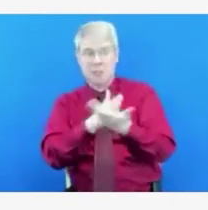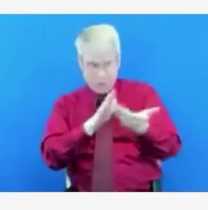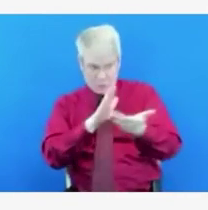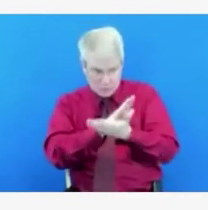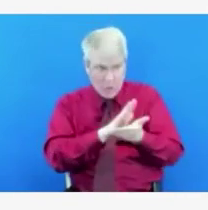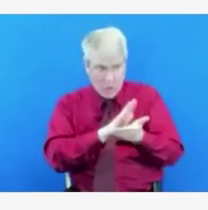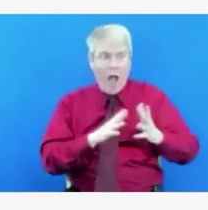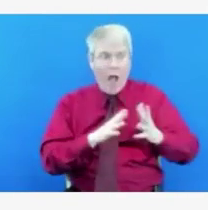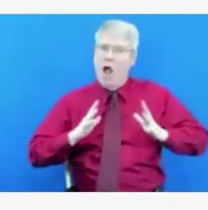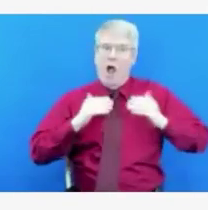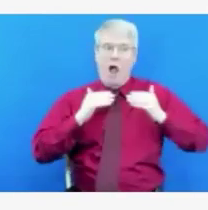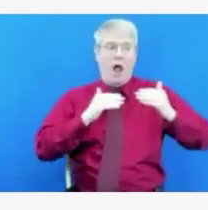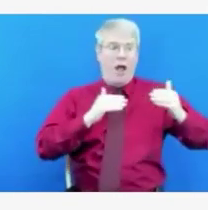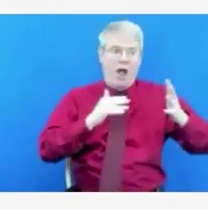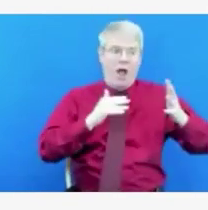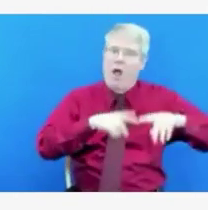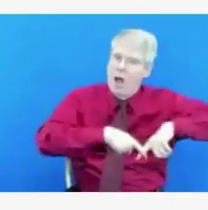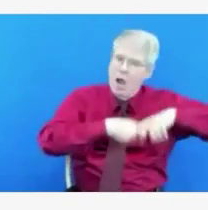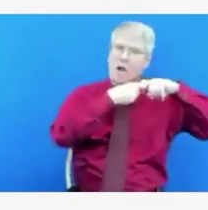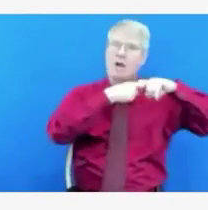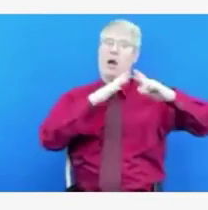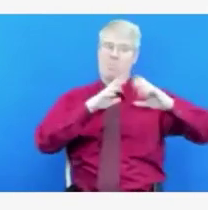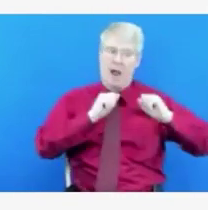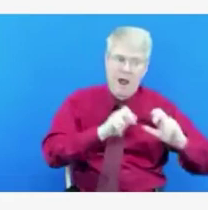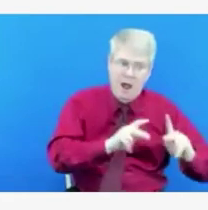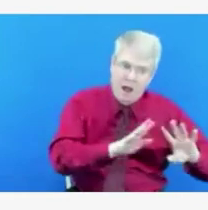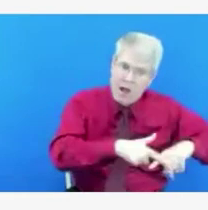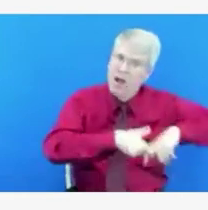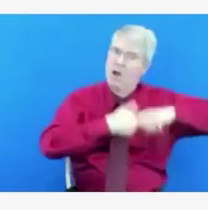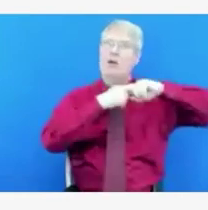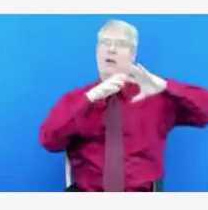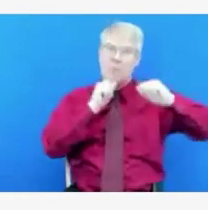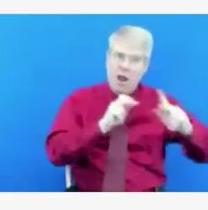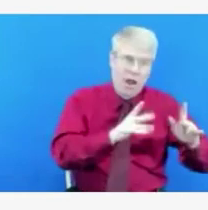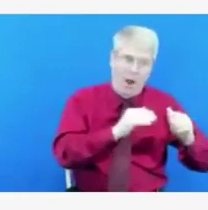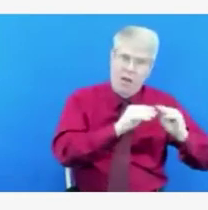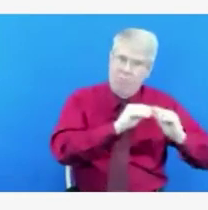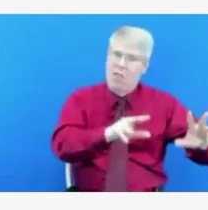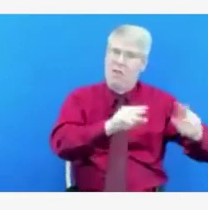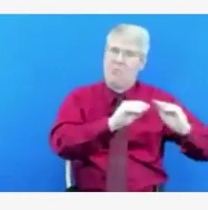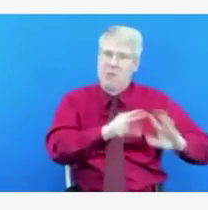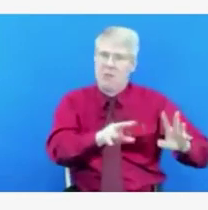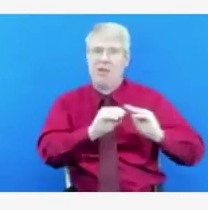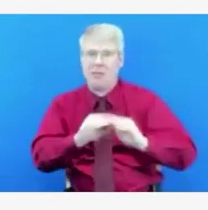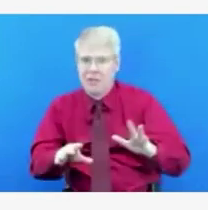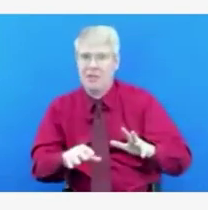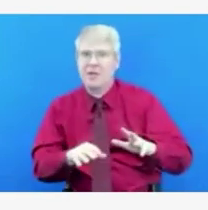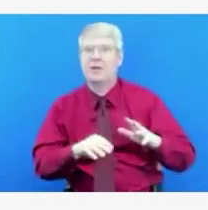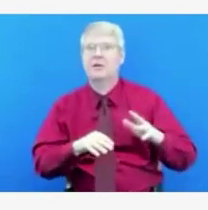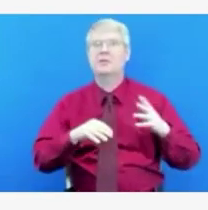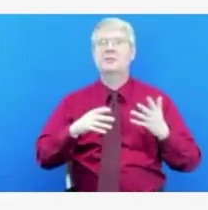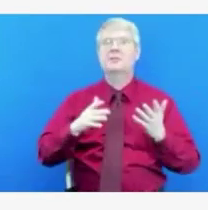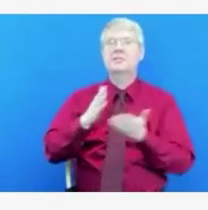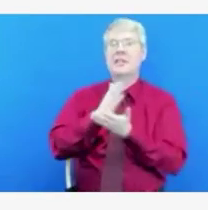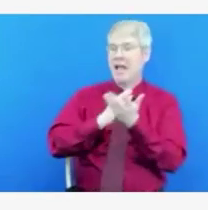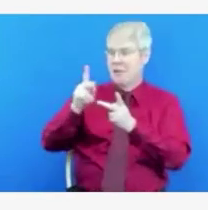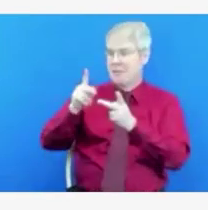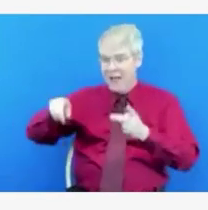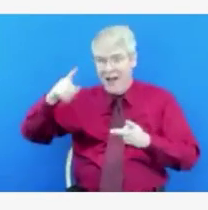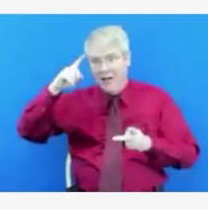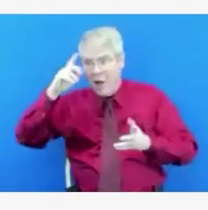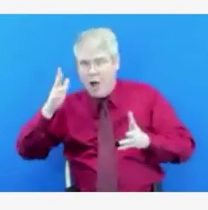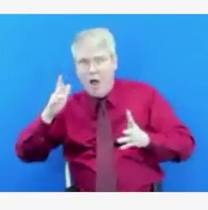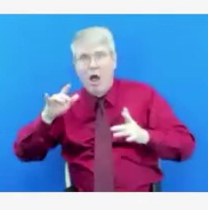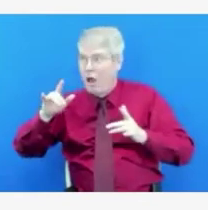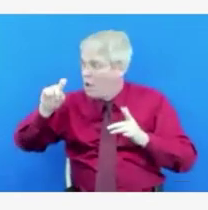And while you just heard that we may be seeing a stabilization in cases, we are still cautious about because,